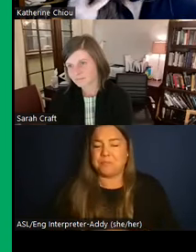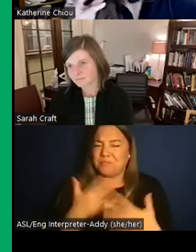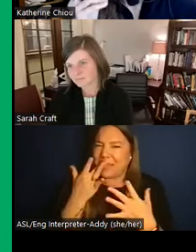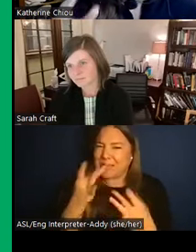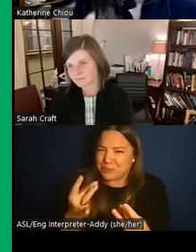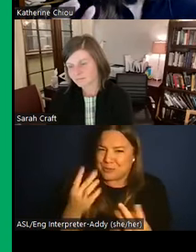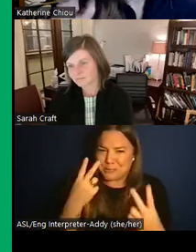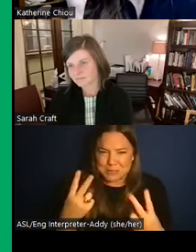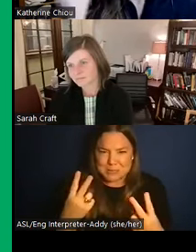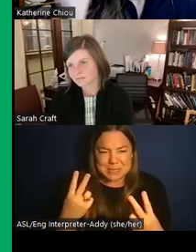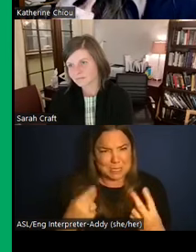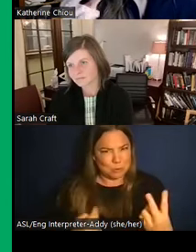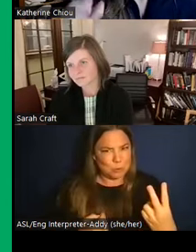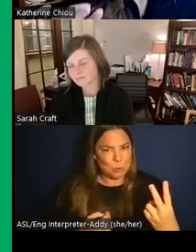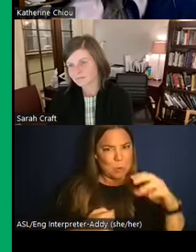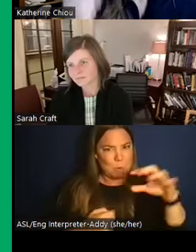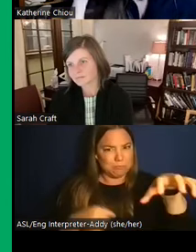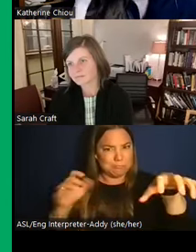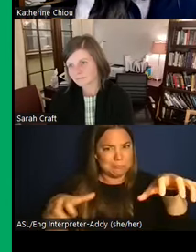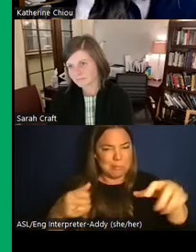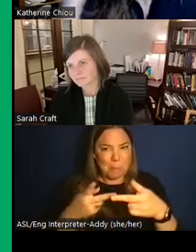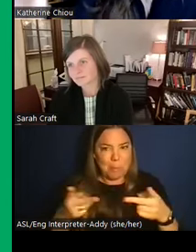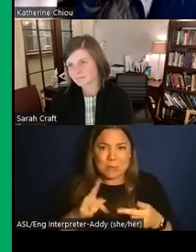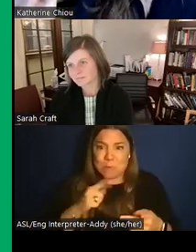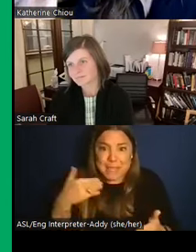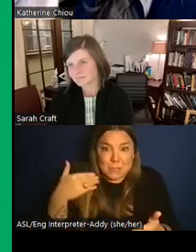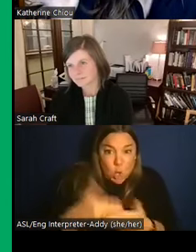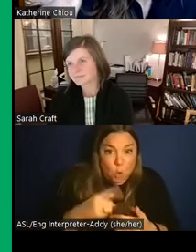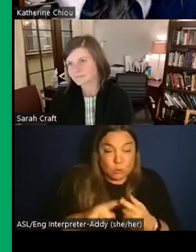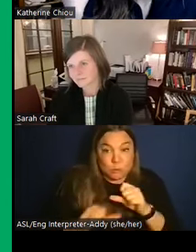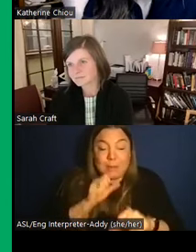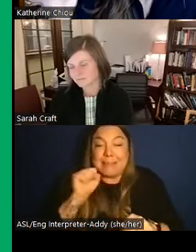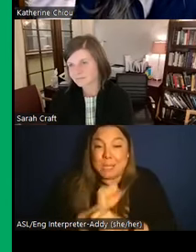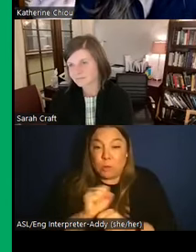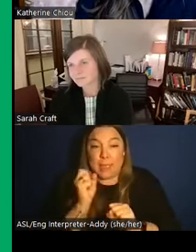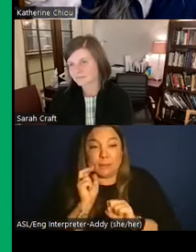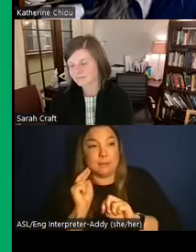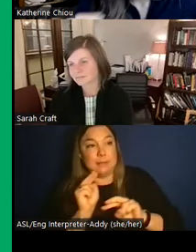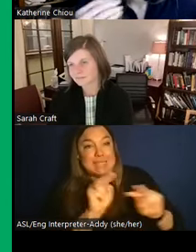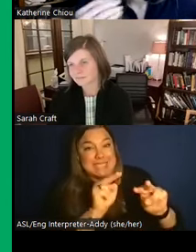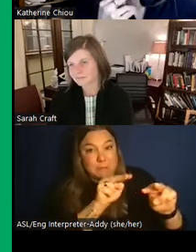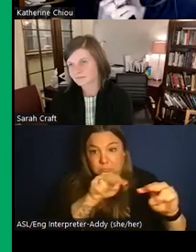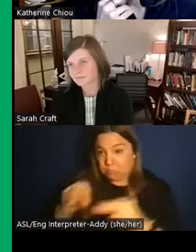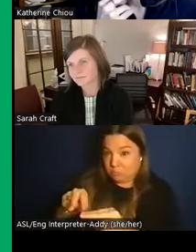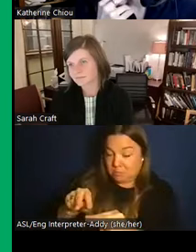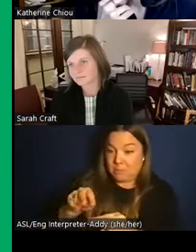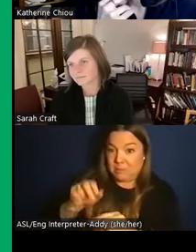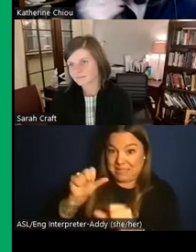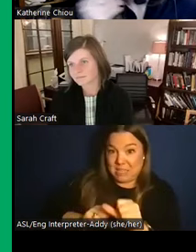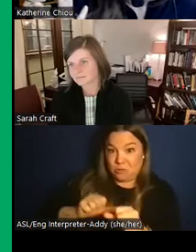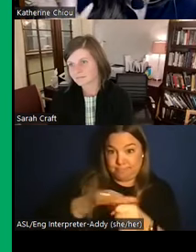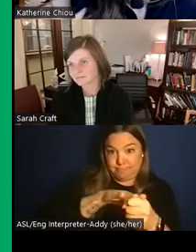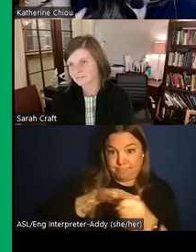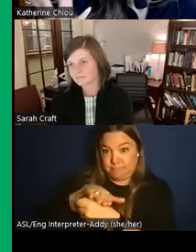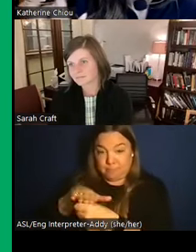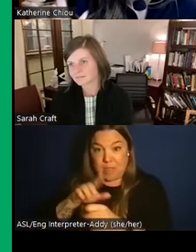like, these two sites in very close proximity, like literally, you can see San Jose de Moro from the top of Sierra Japan. Yeah,